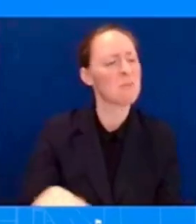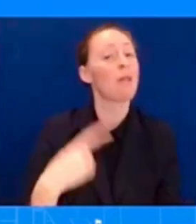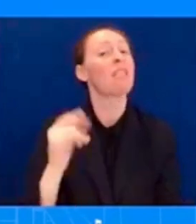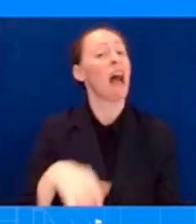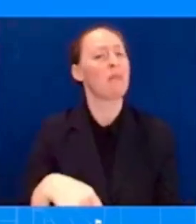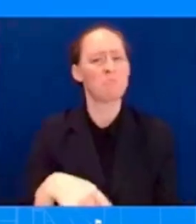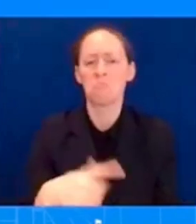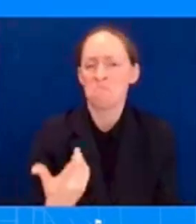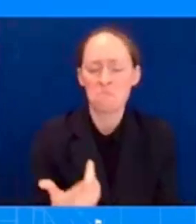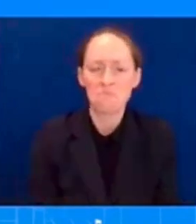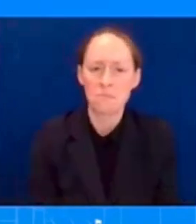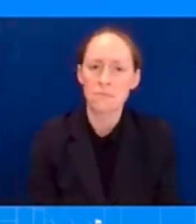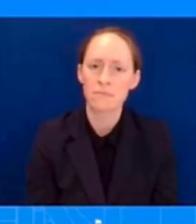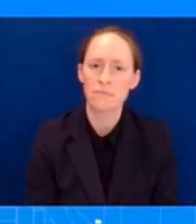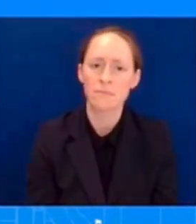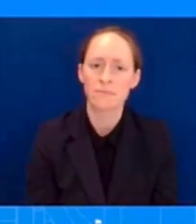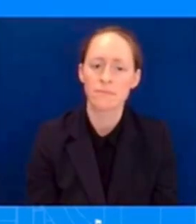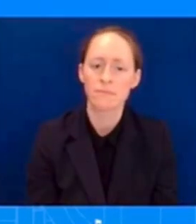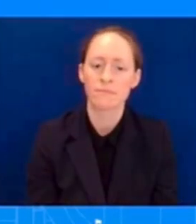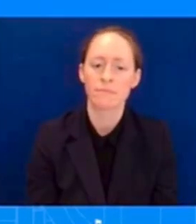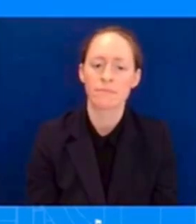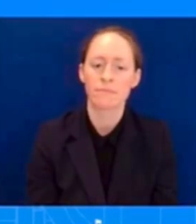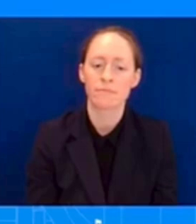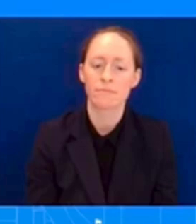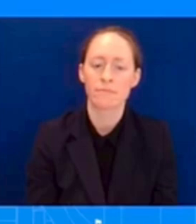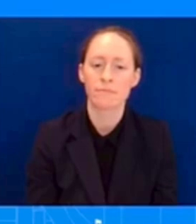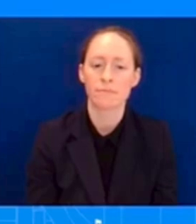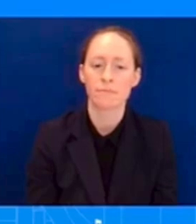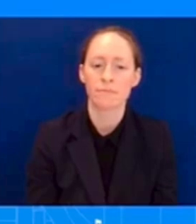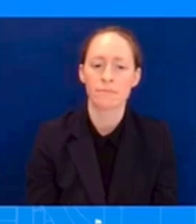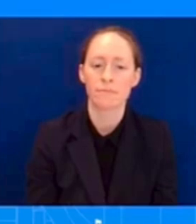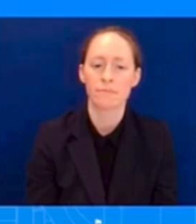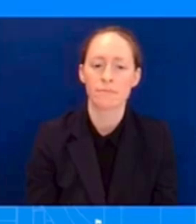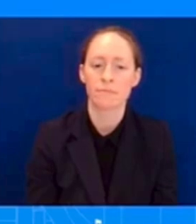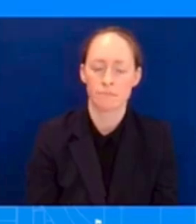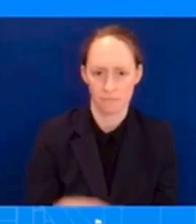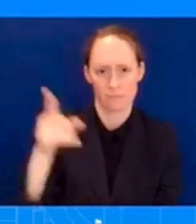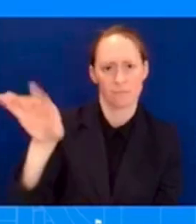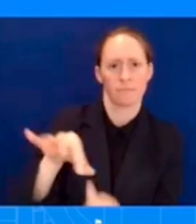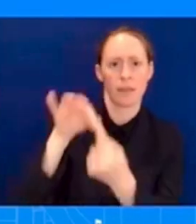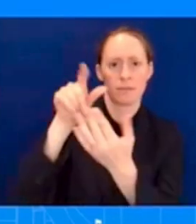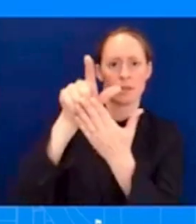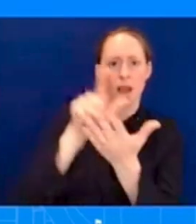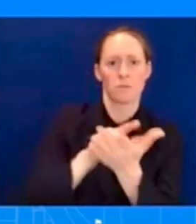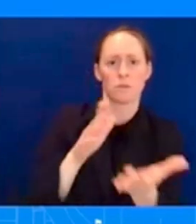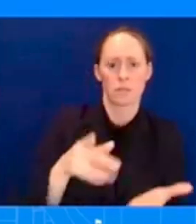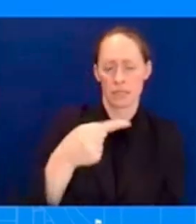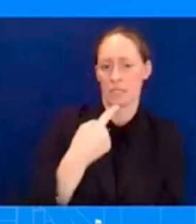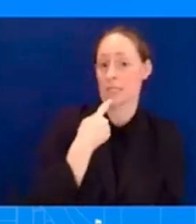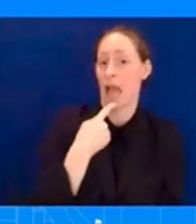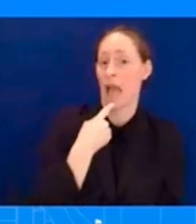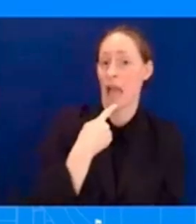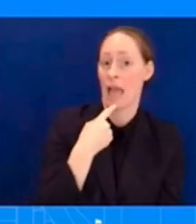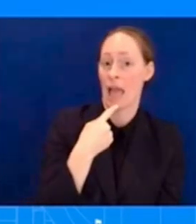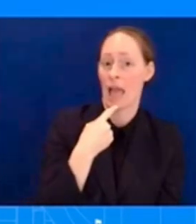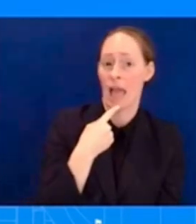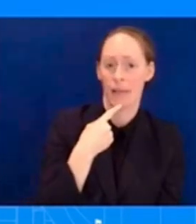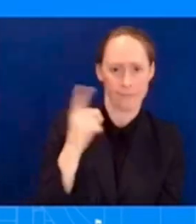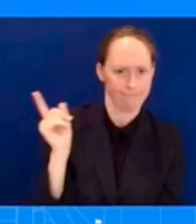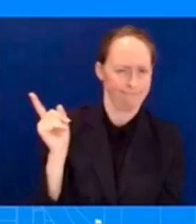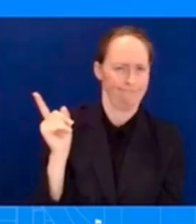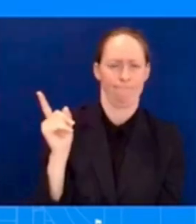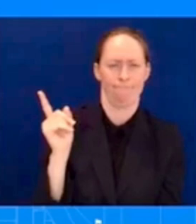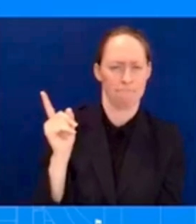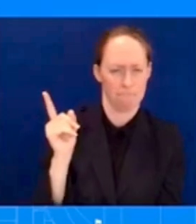Mary. Following up on the special counsel, you've said the President wasn't in business with his son, but now that this investigation is in the hands of a special counsel, which does have